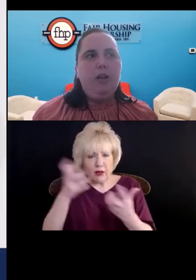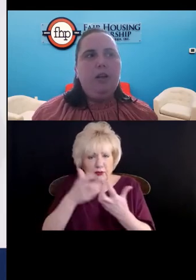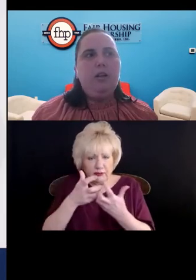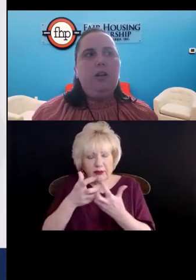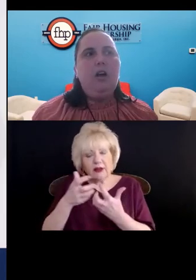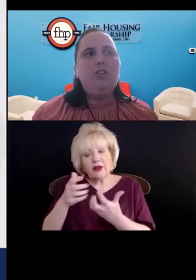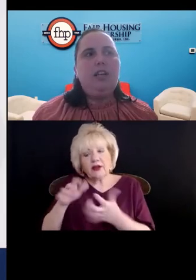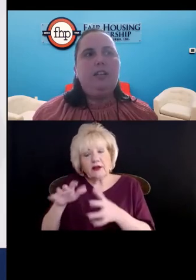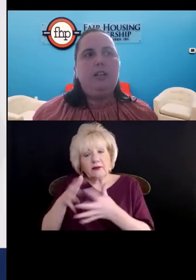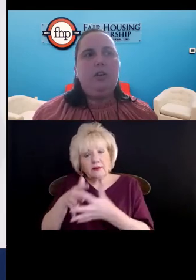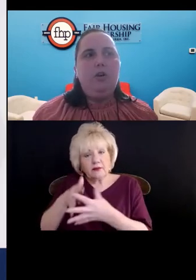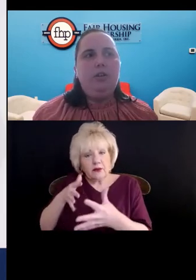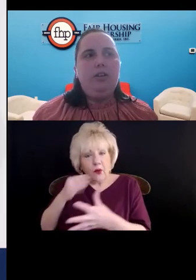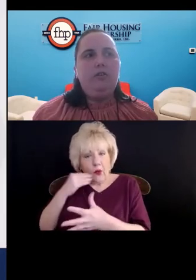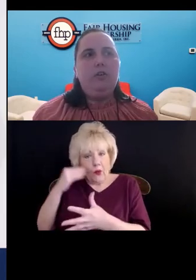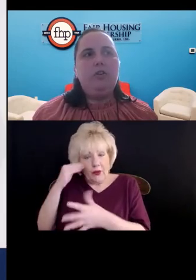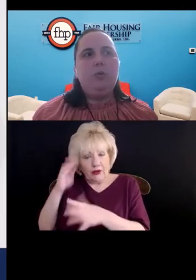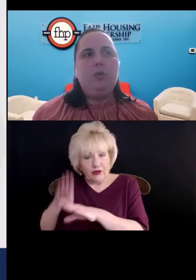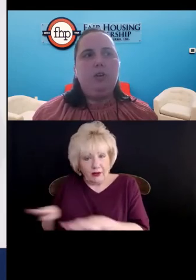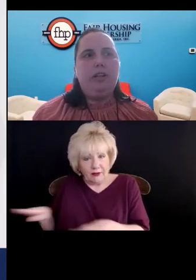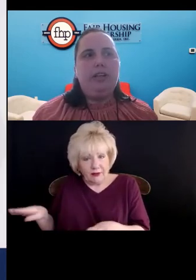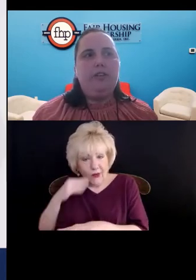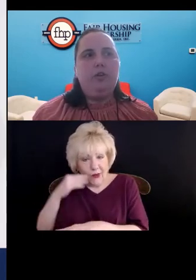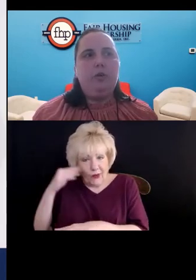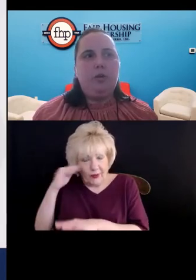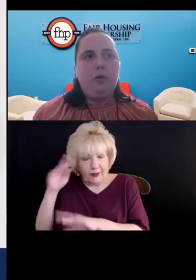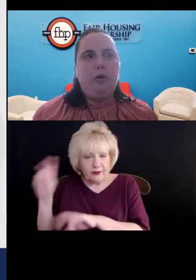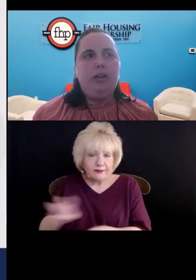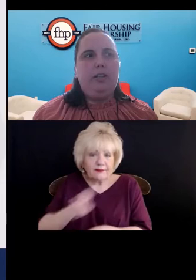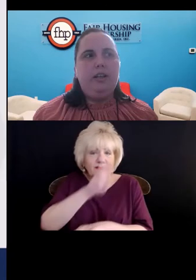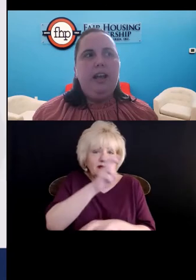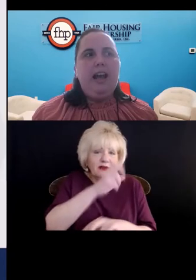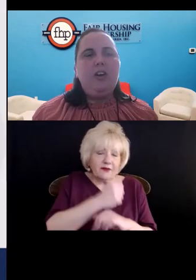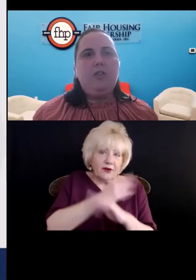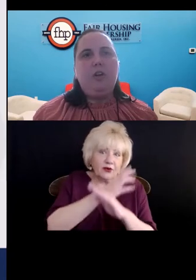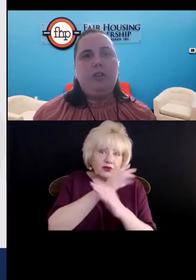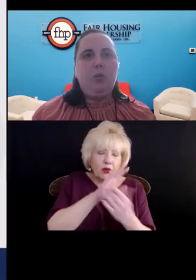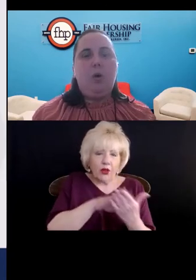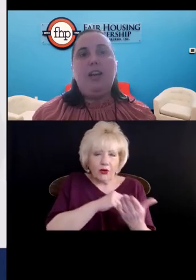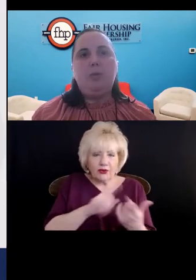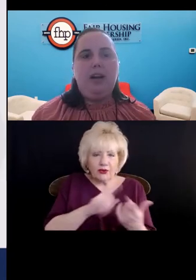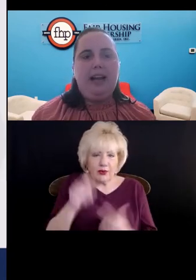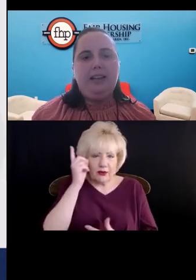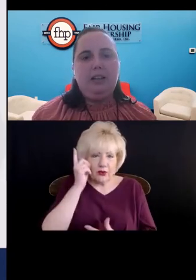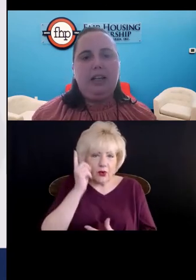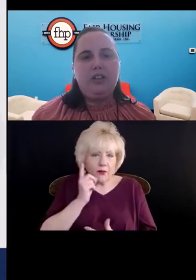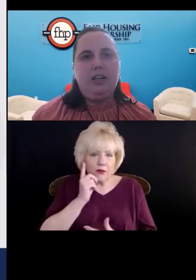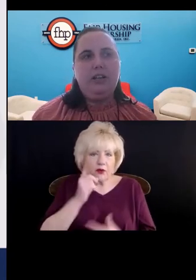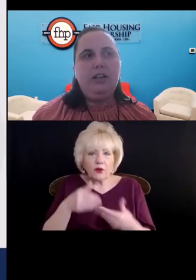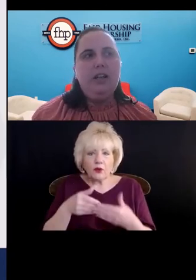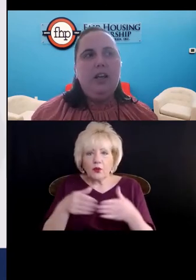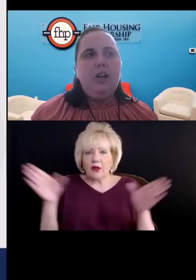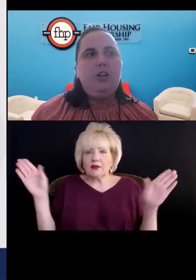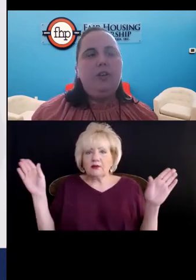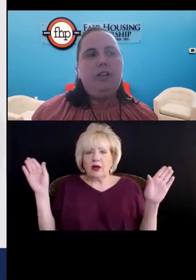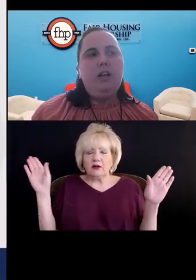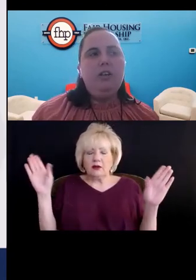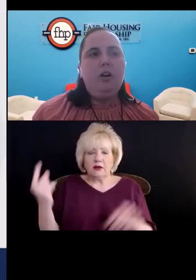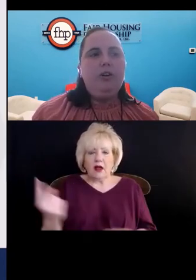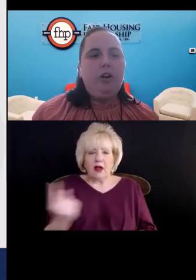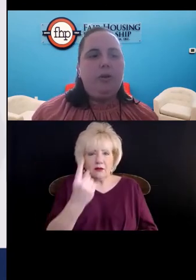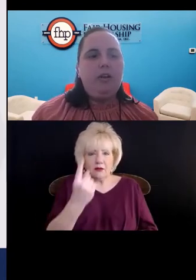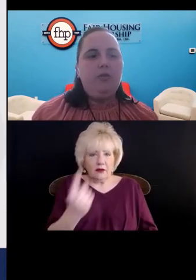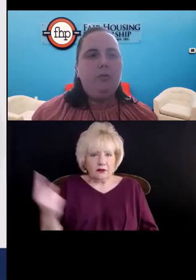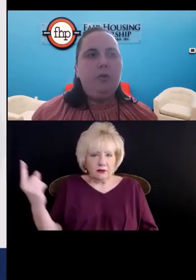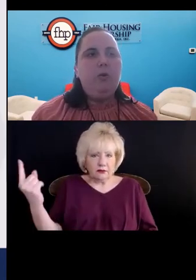home to launch as an adult into virtual learning in their dormitories has resulted in widespread isolation. So these